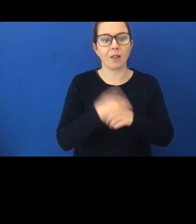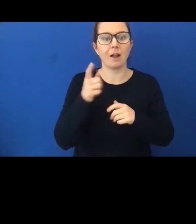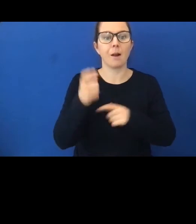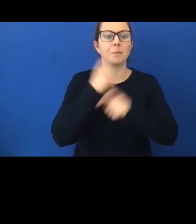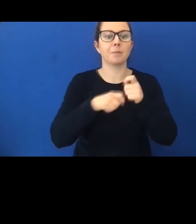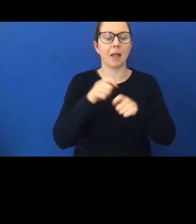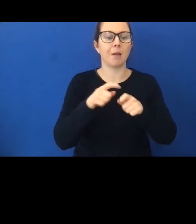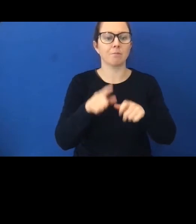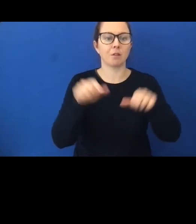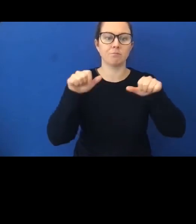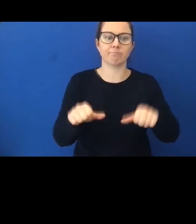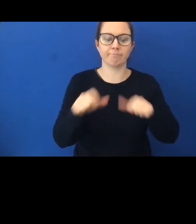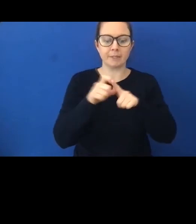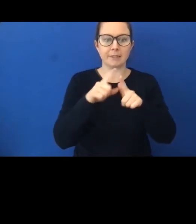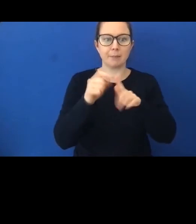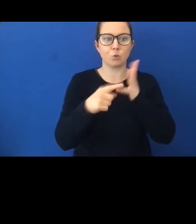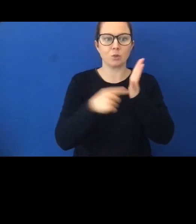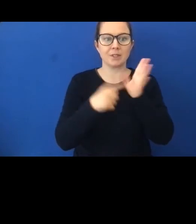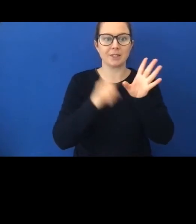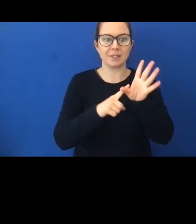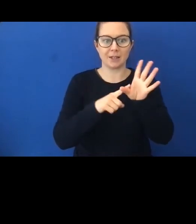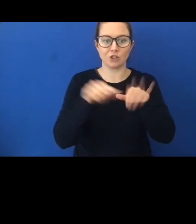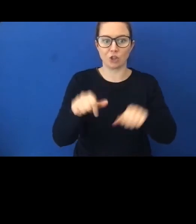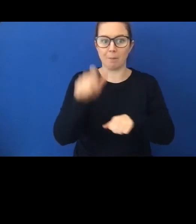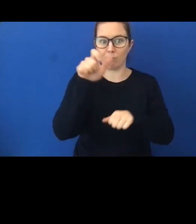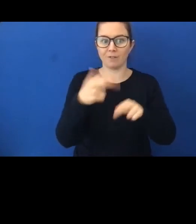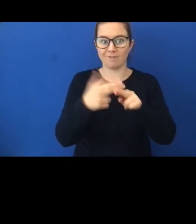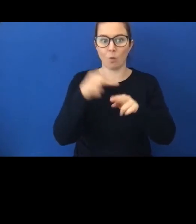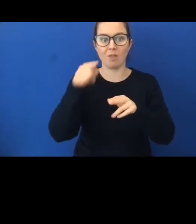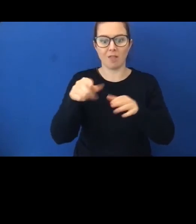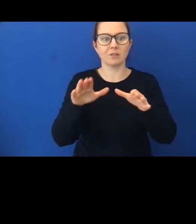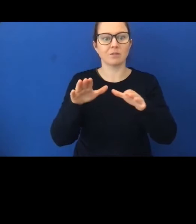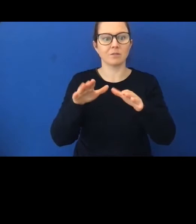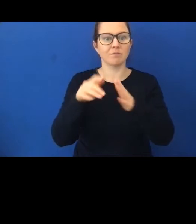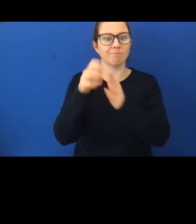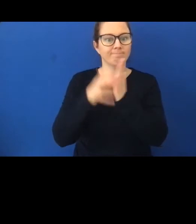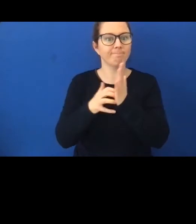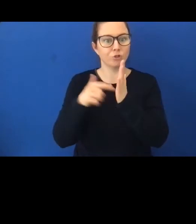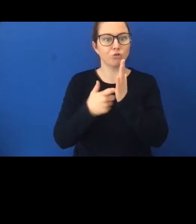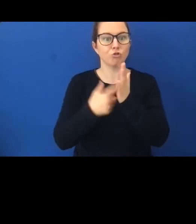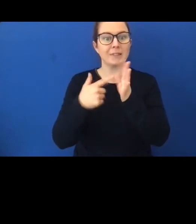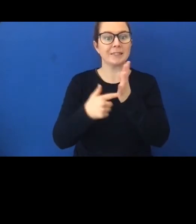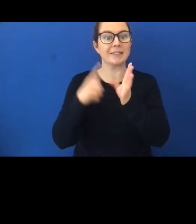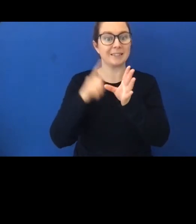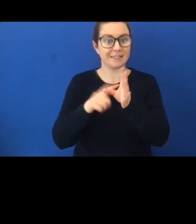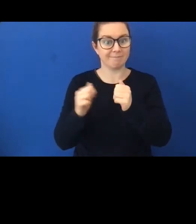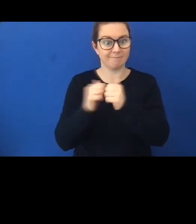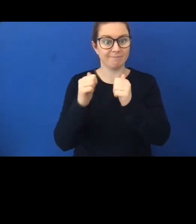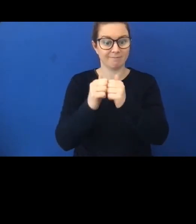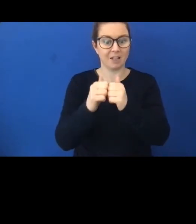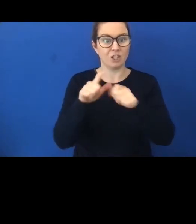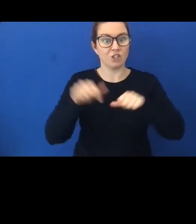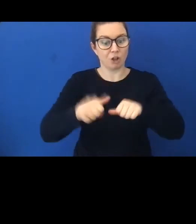Waitangi Tribunal shortly after in 2000 and was made Chairperson of the Tribunal just four years later.